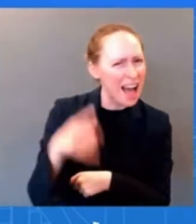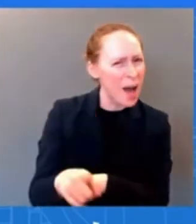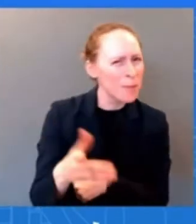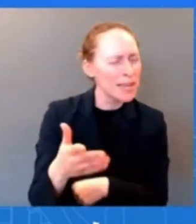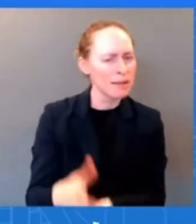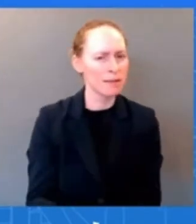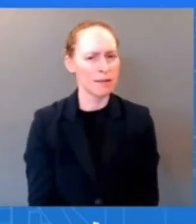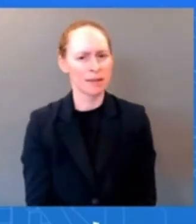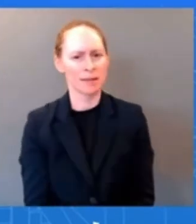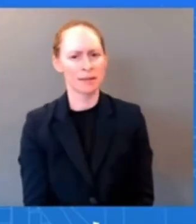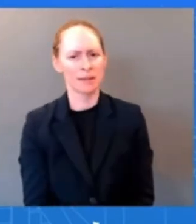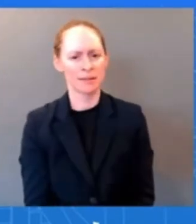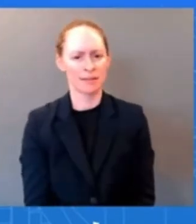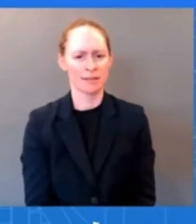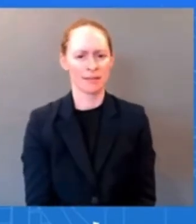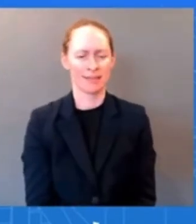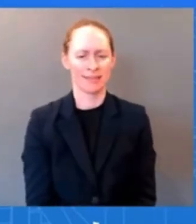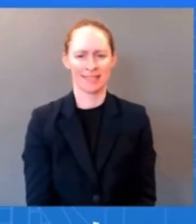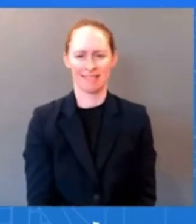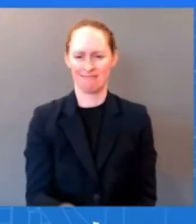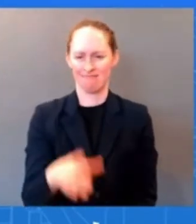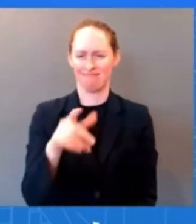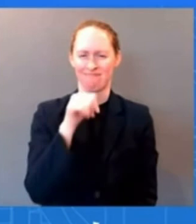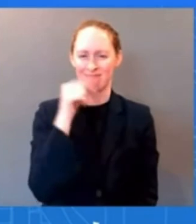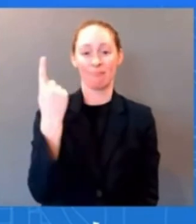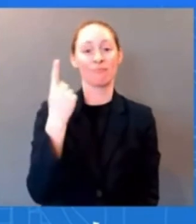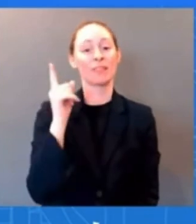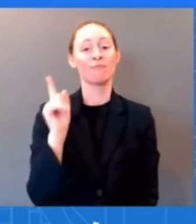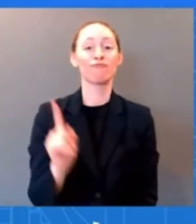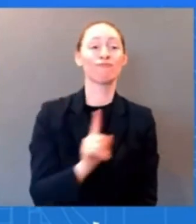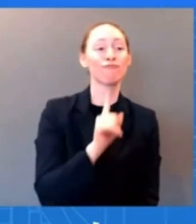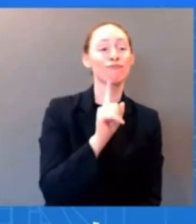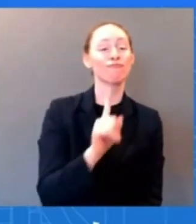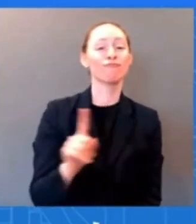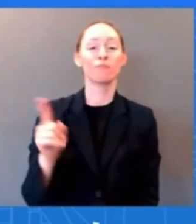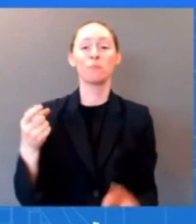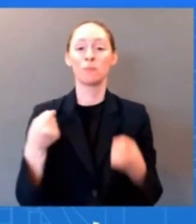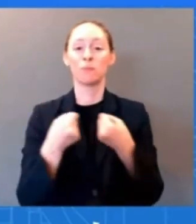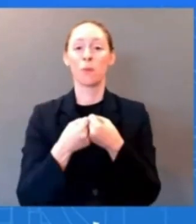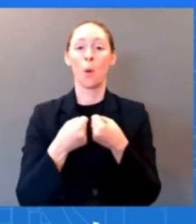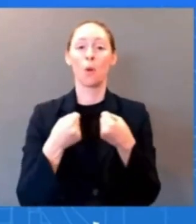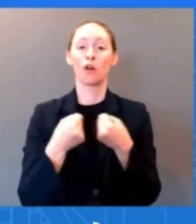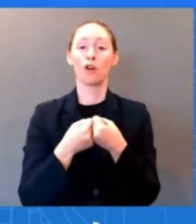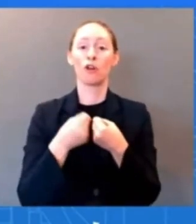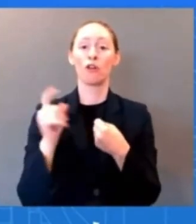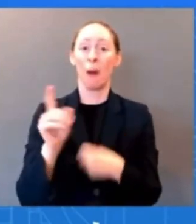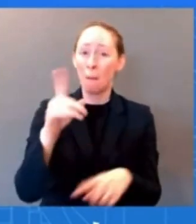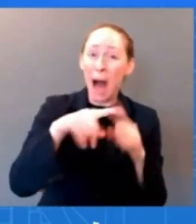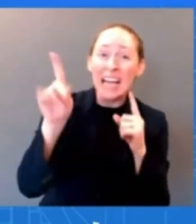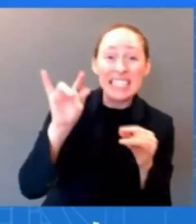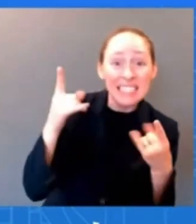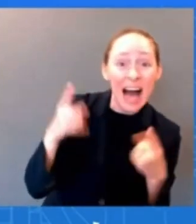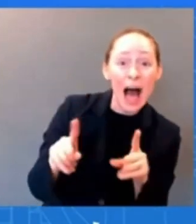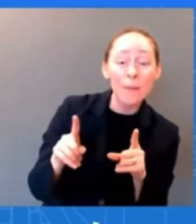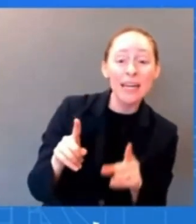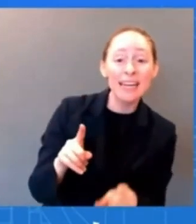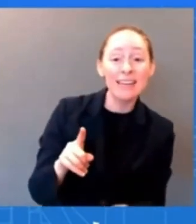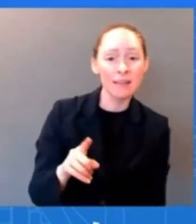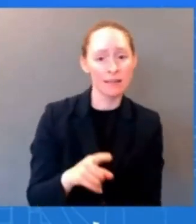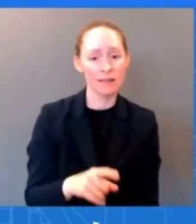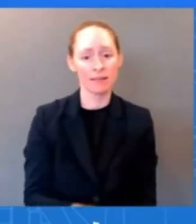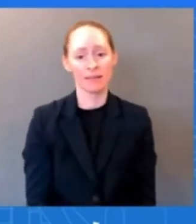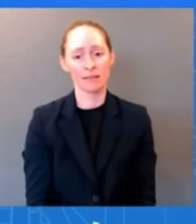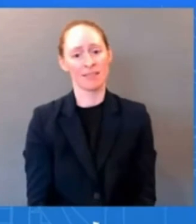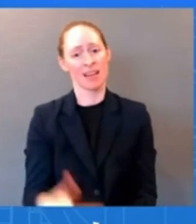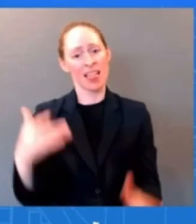over and that's not that's not how that's exactly what's happening we thousands of people are walking in a day some of